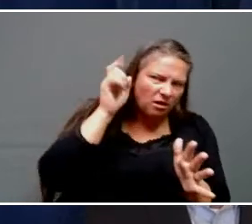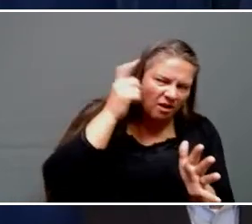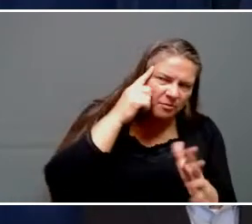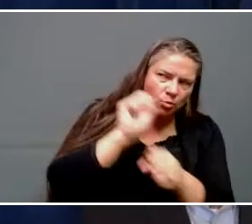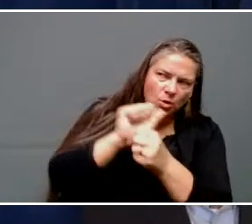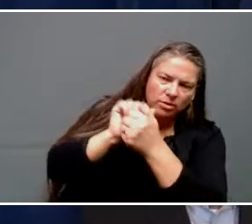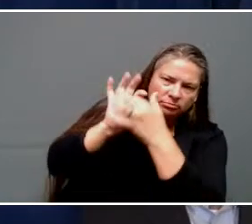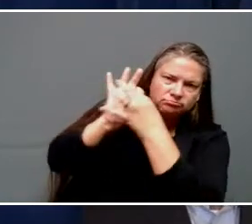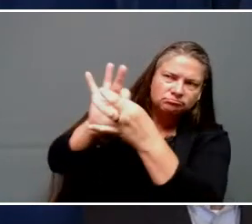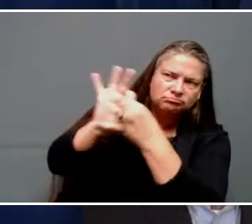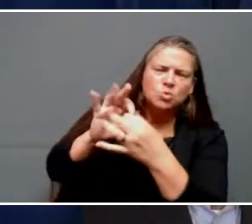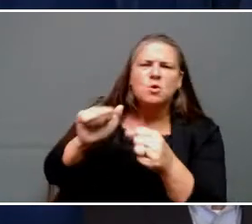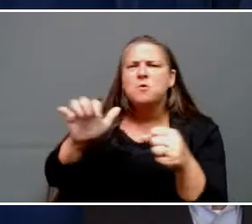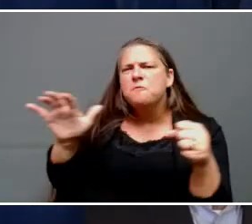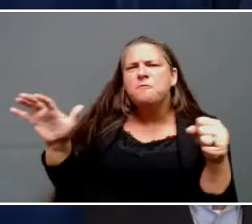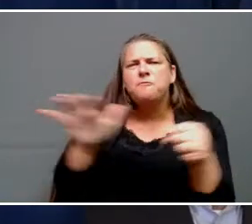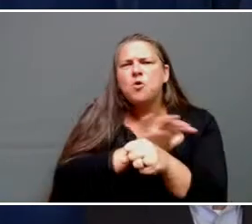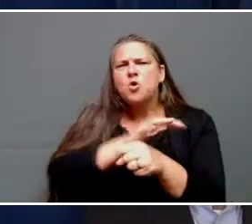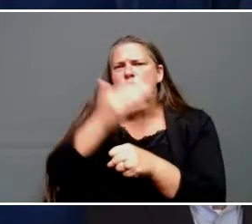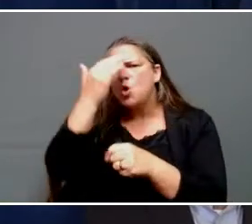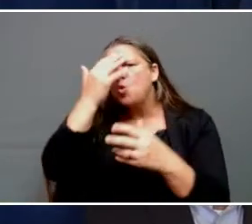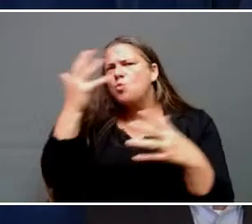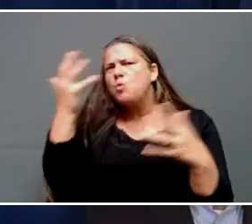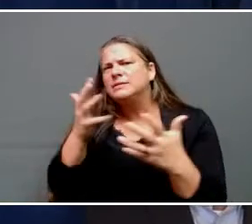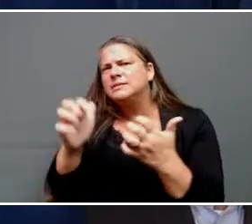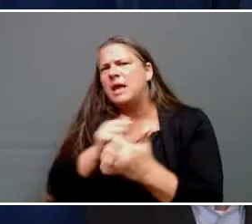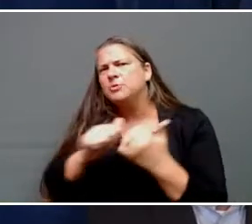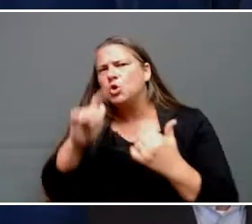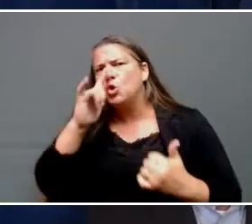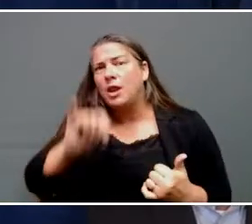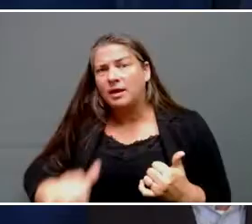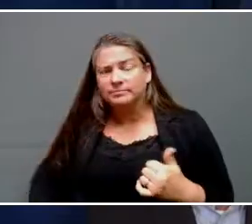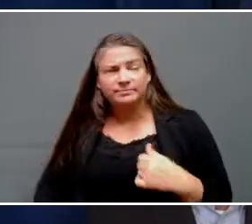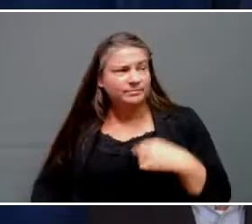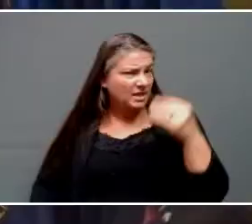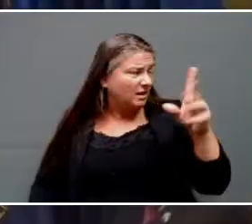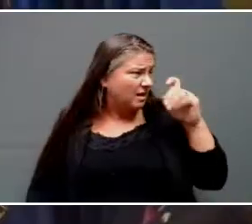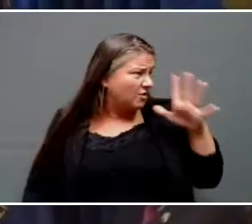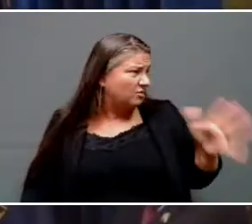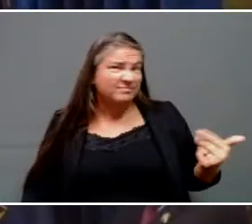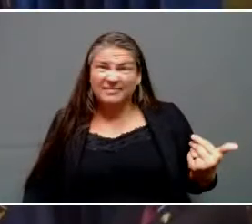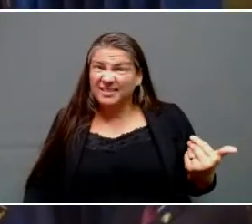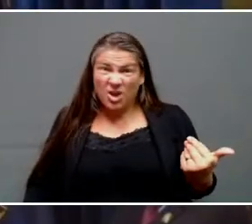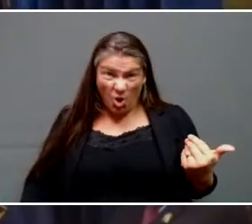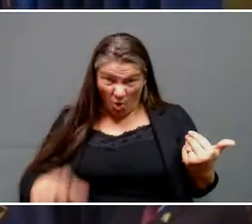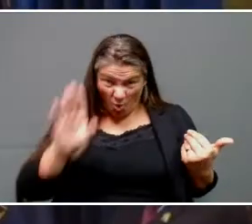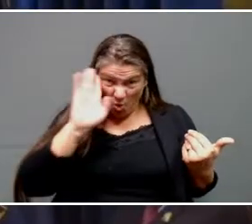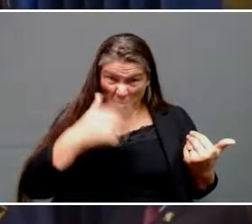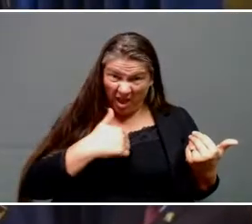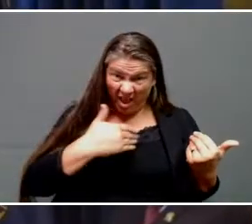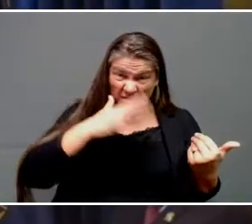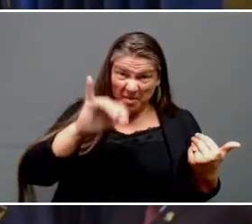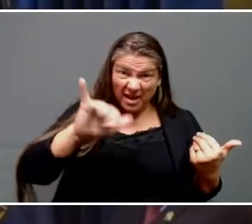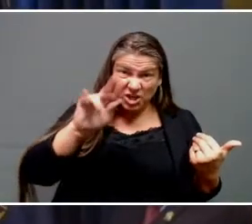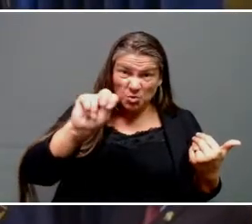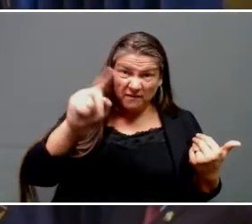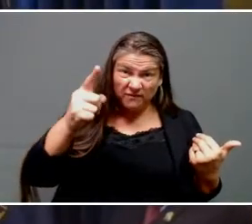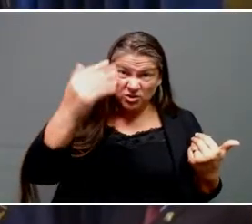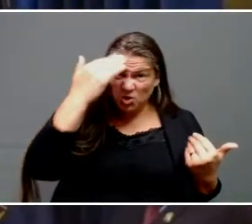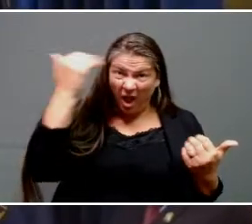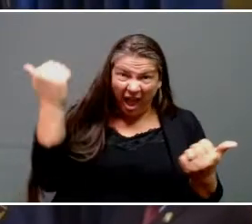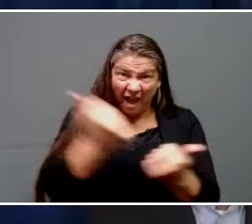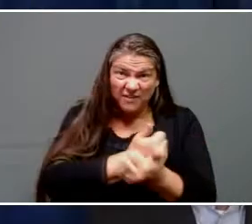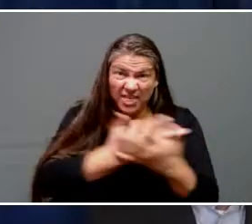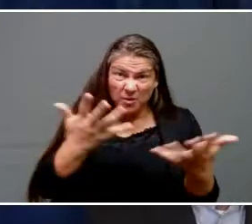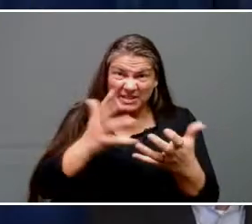assessment of all the damage. And I'll say this to the governor and everybody else, I don't know if we'll have it by January 1. That just becomes